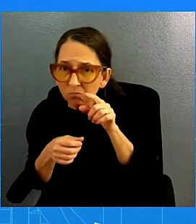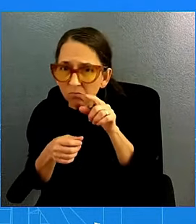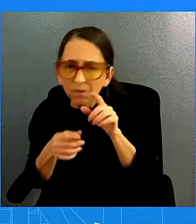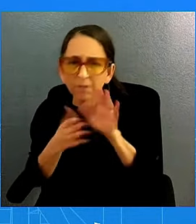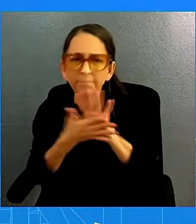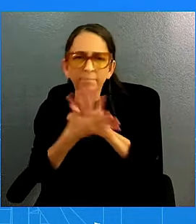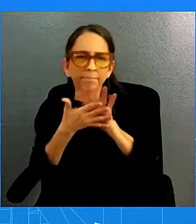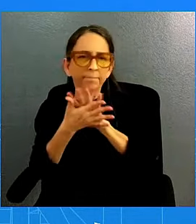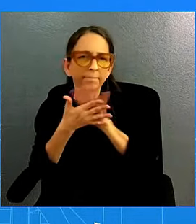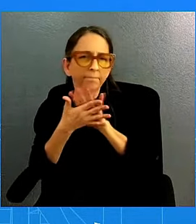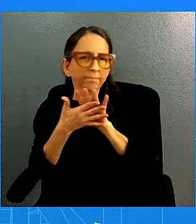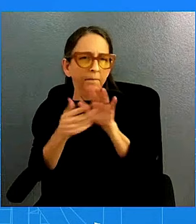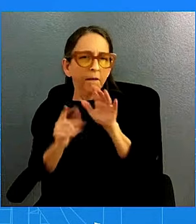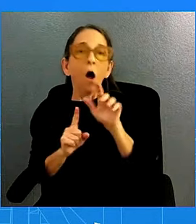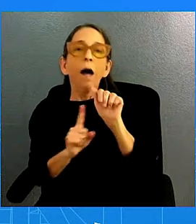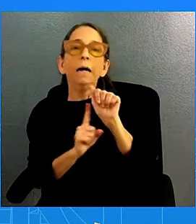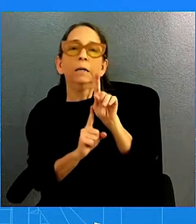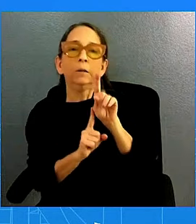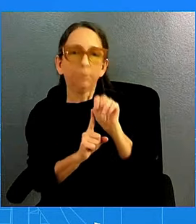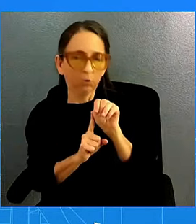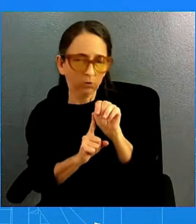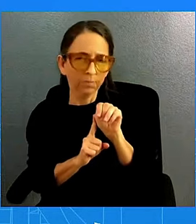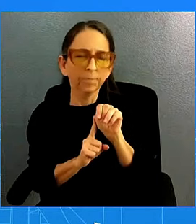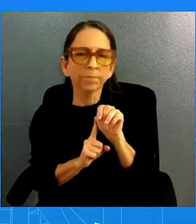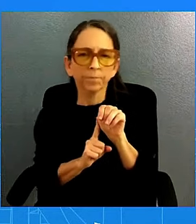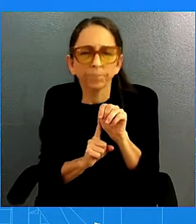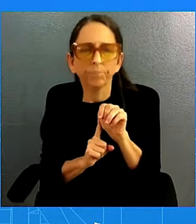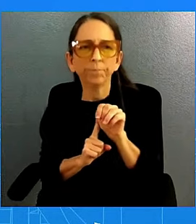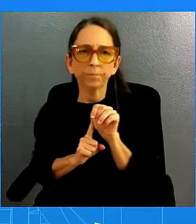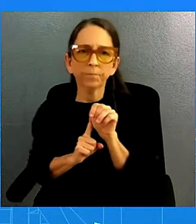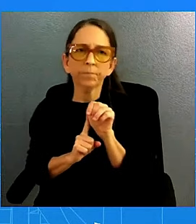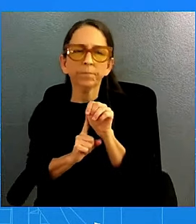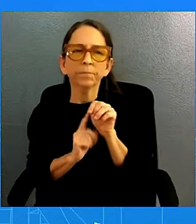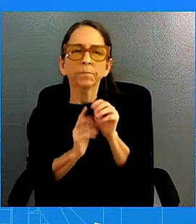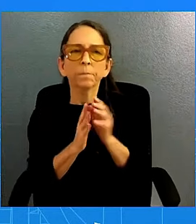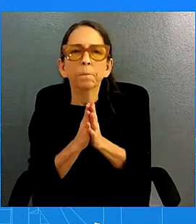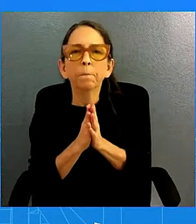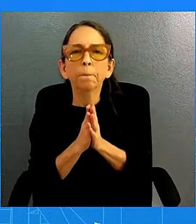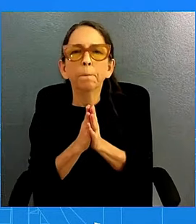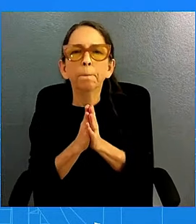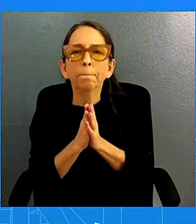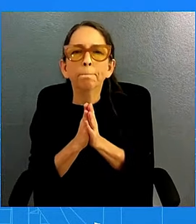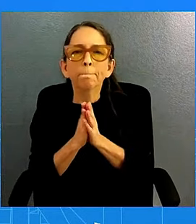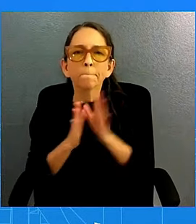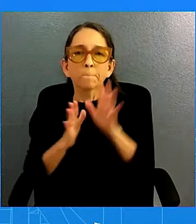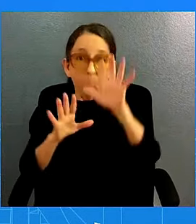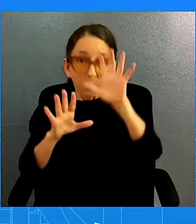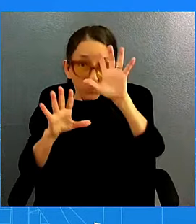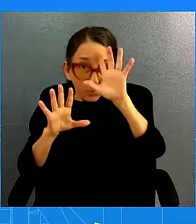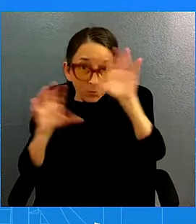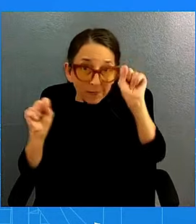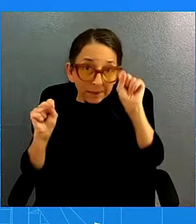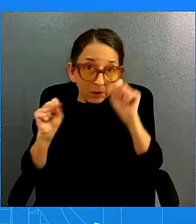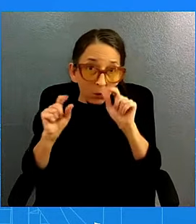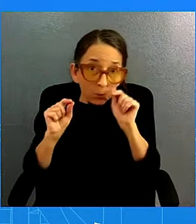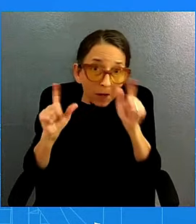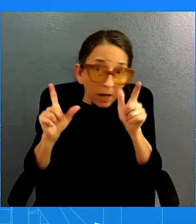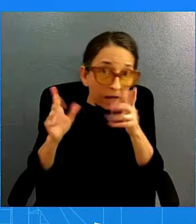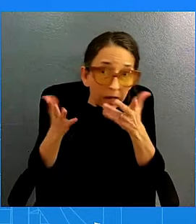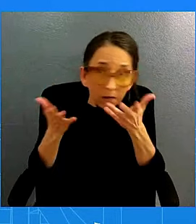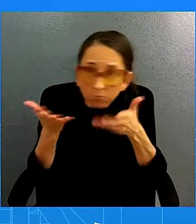$36 billion in aid. Is the President surprised at all by that? So, look, I'm not going to get into